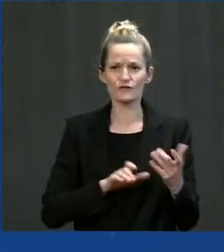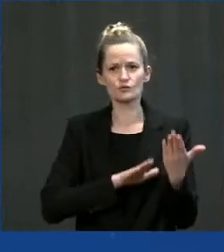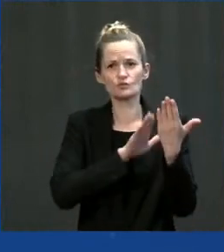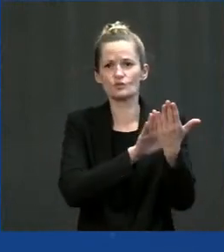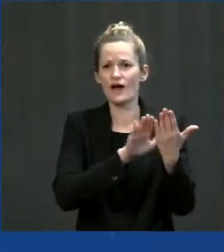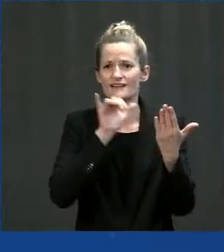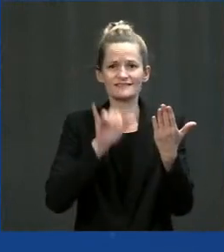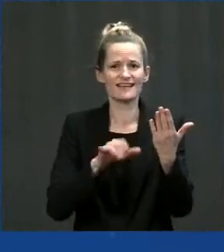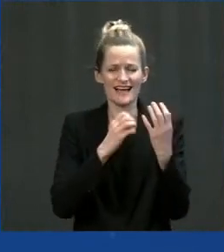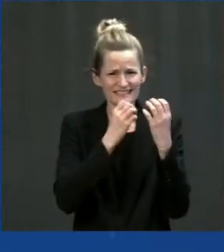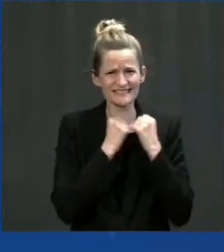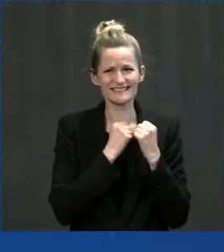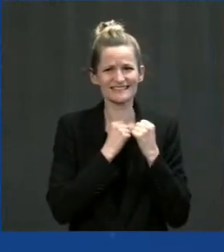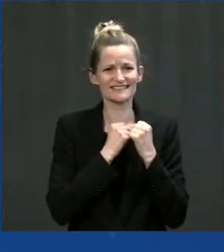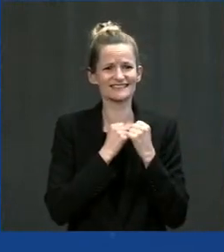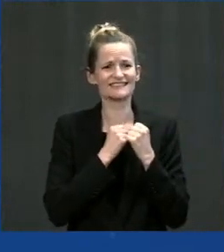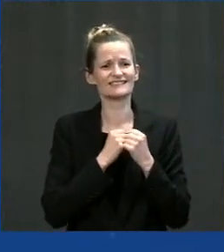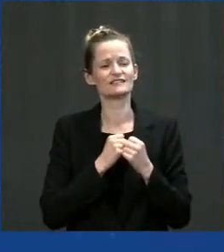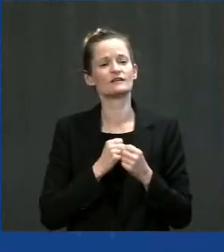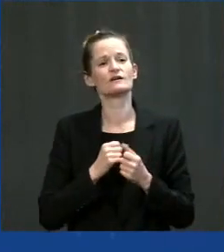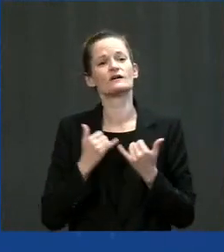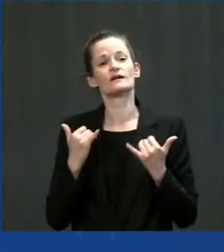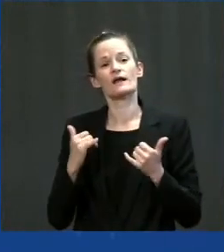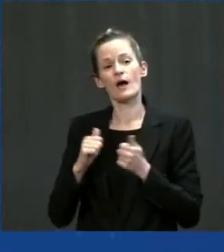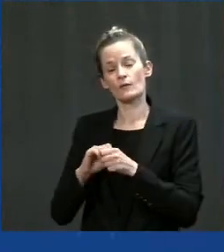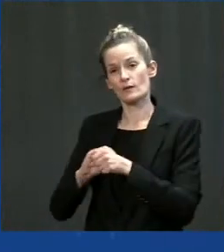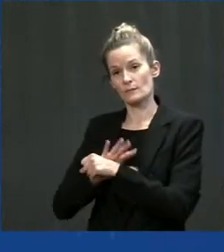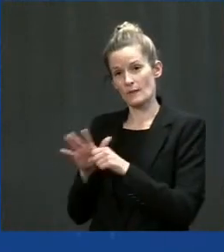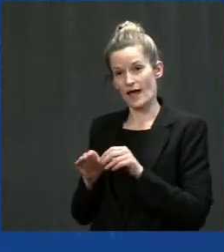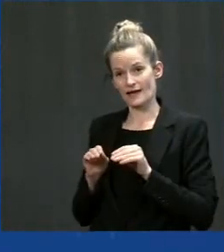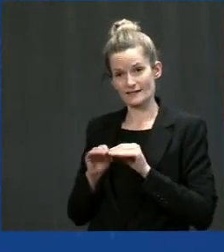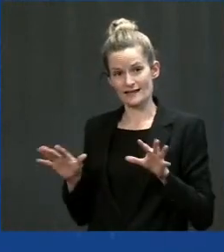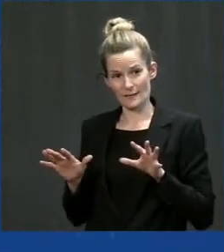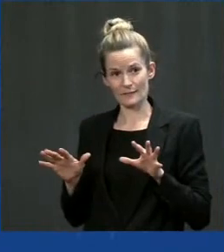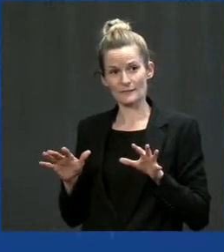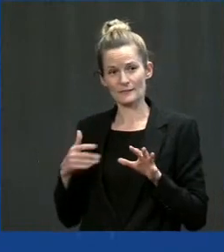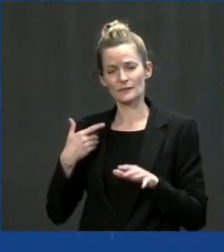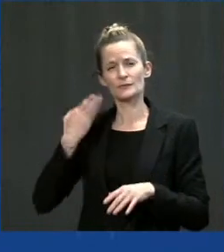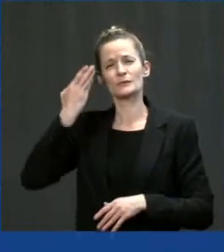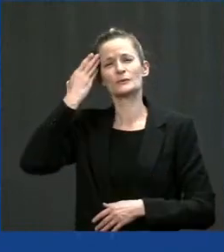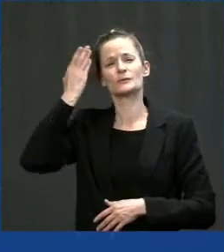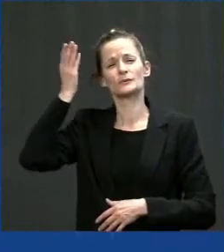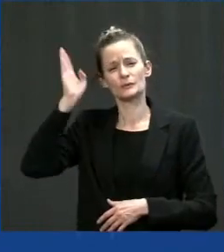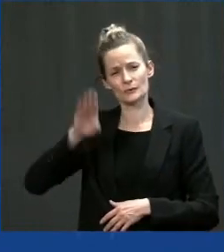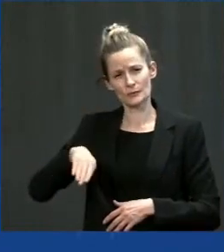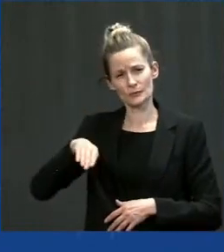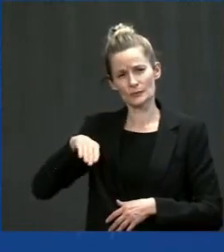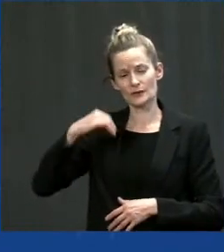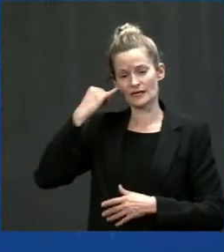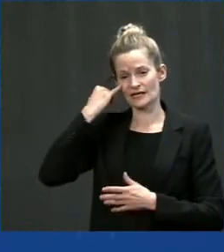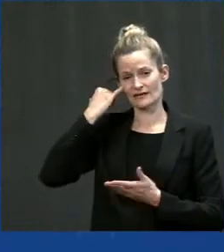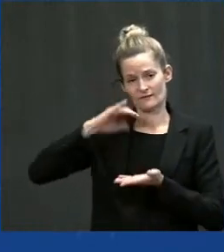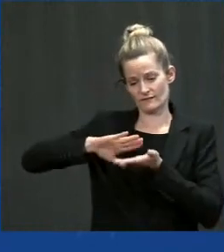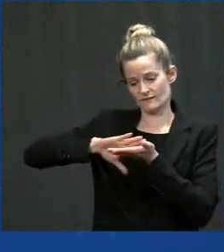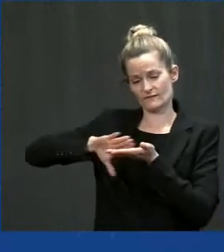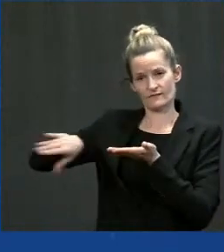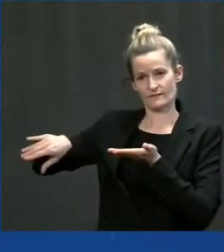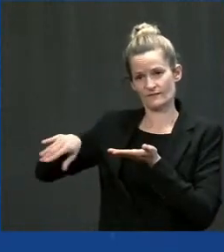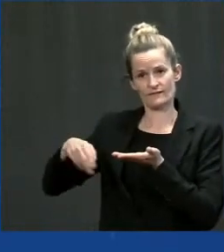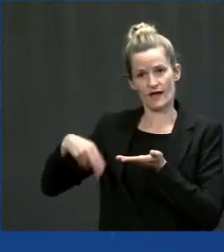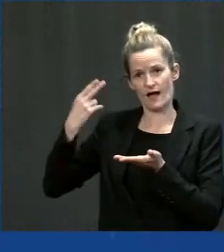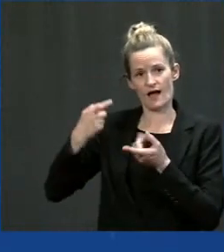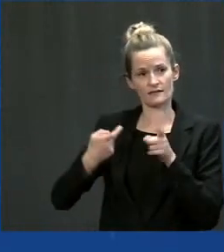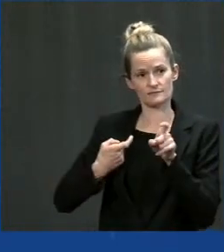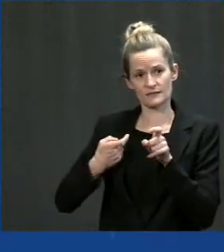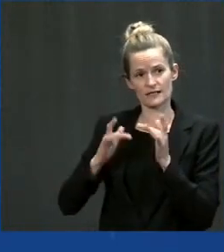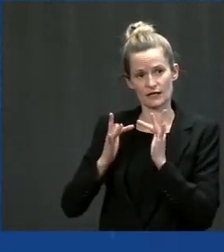is what we already were concerned about, which is that when you have a lack of high-speed internet, and you have the worst public health crisis in